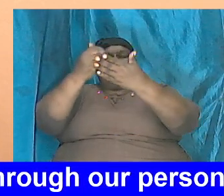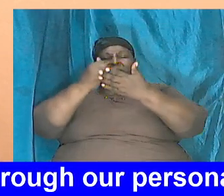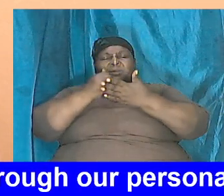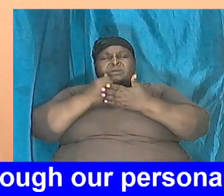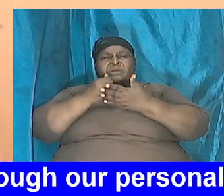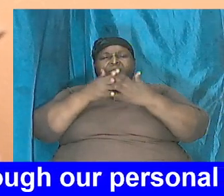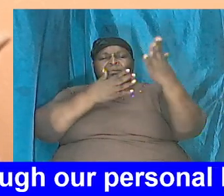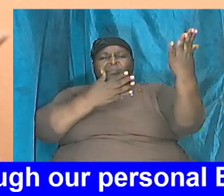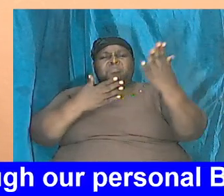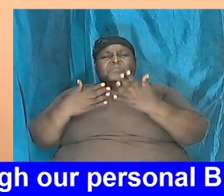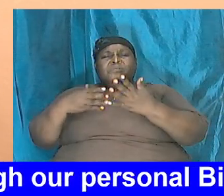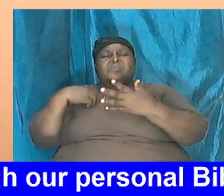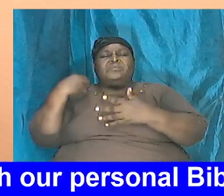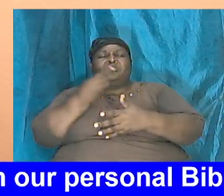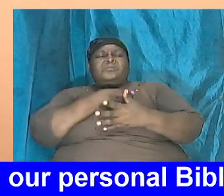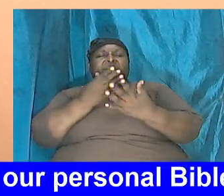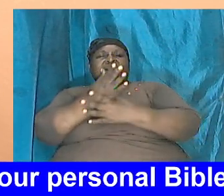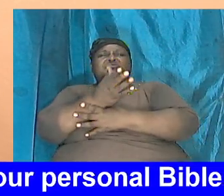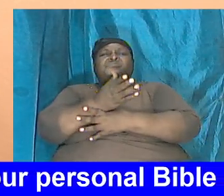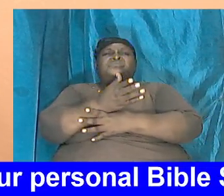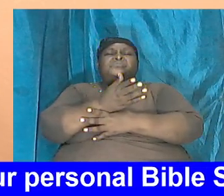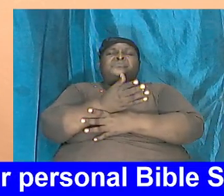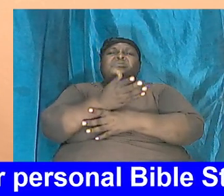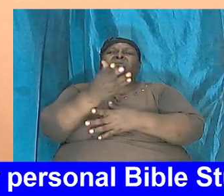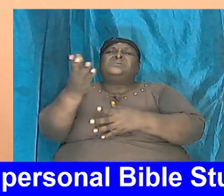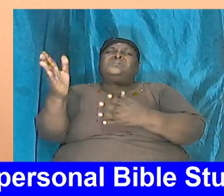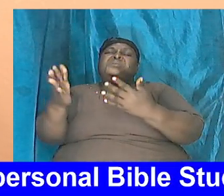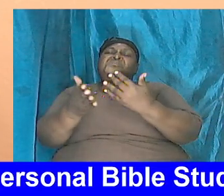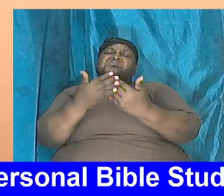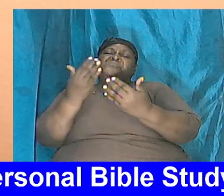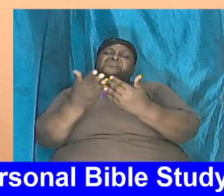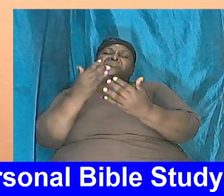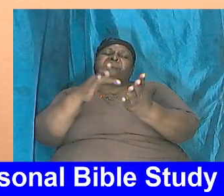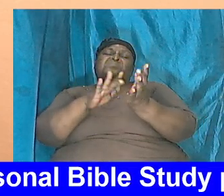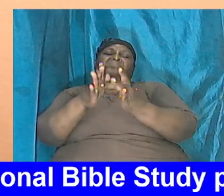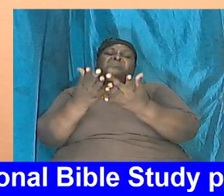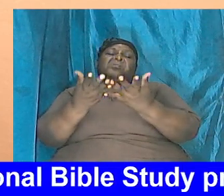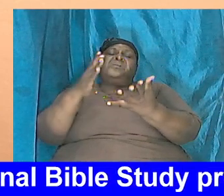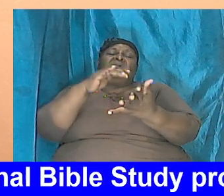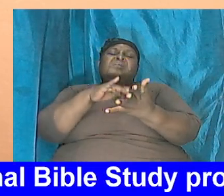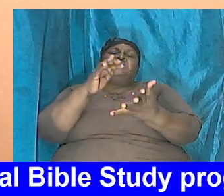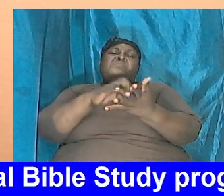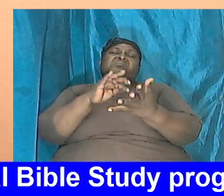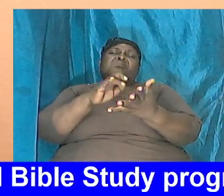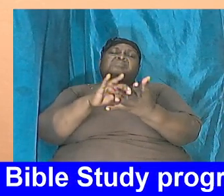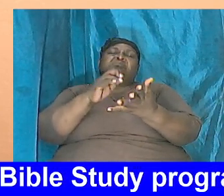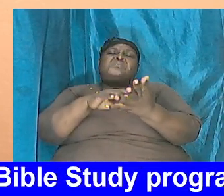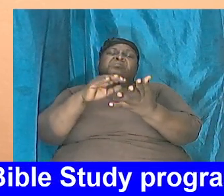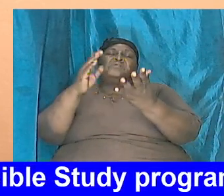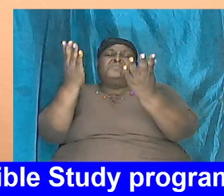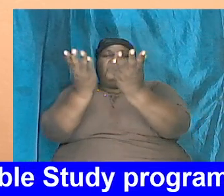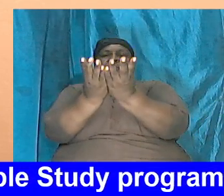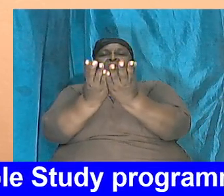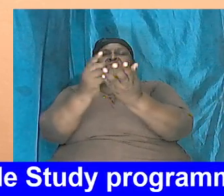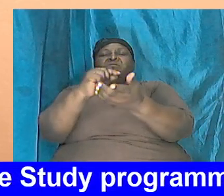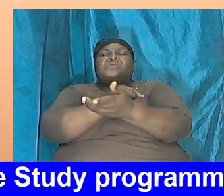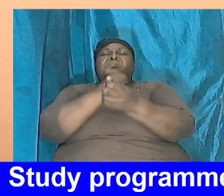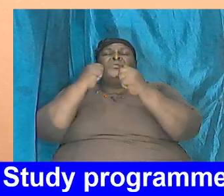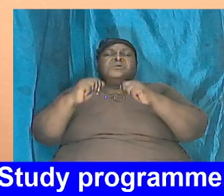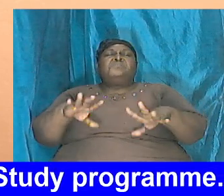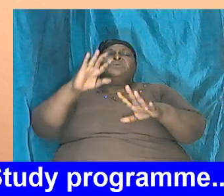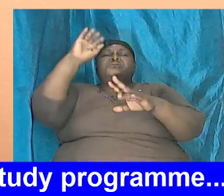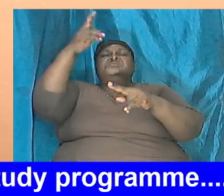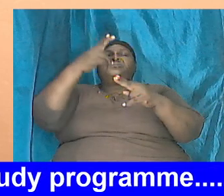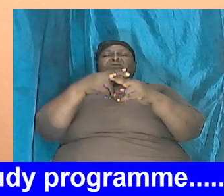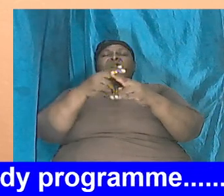bringing us through these simple Bible study series in the book of Genesis we bless your name mighty